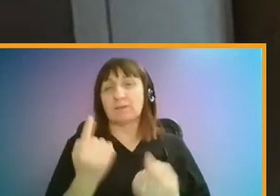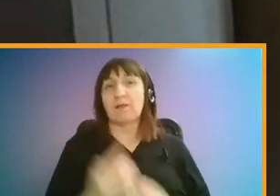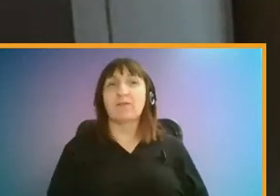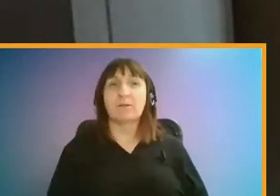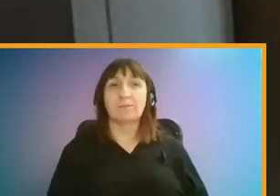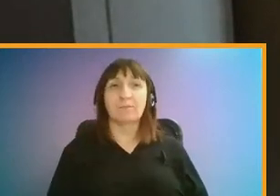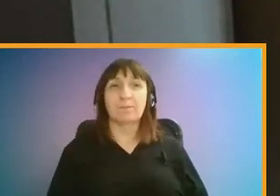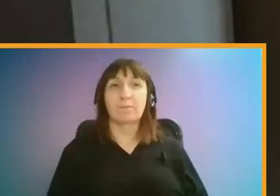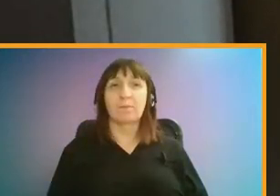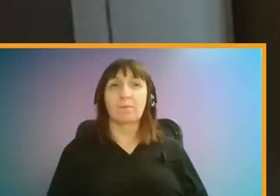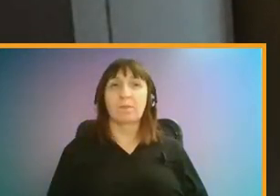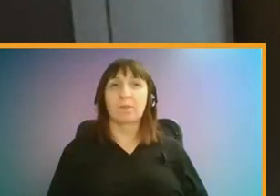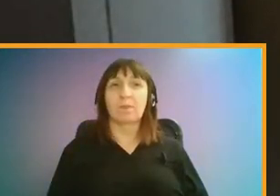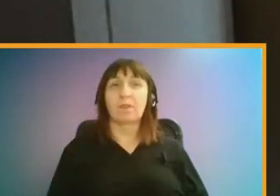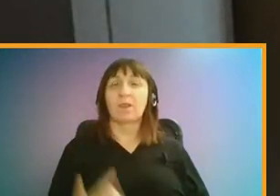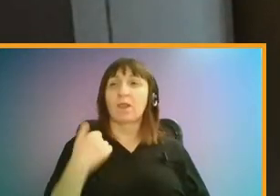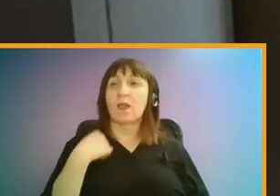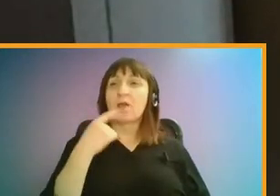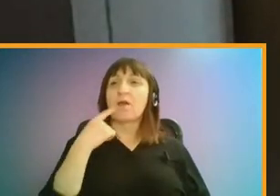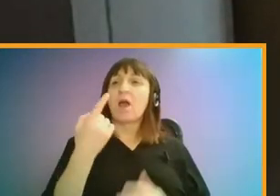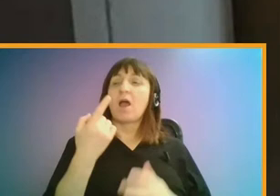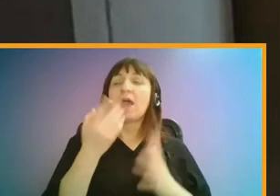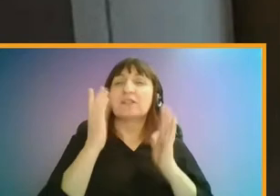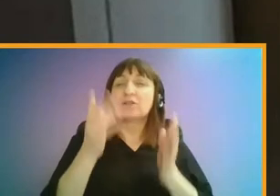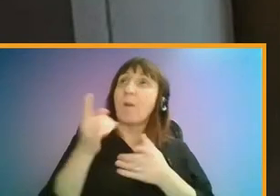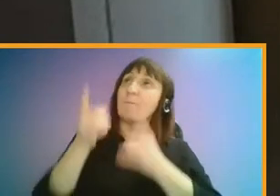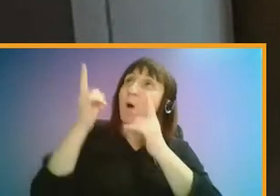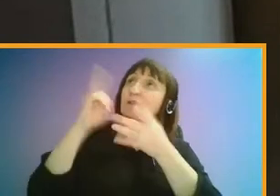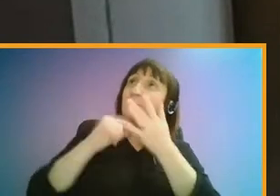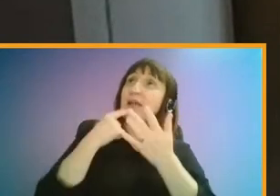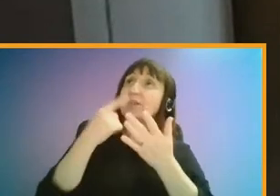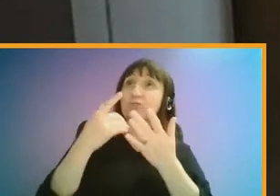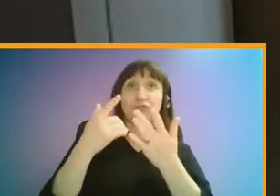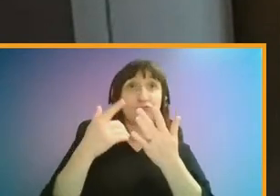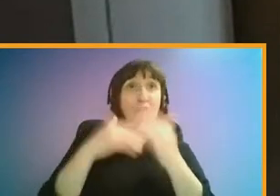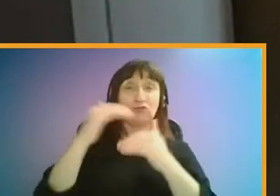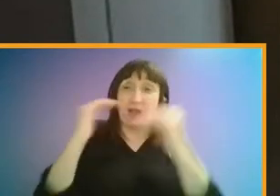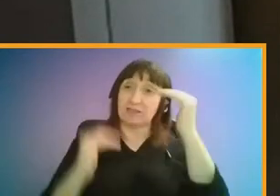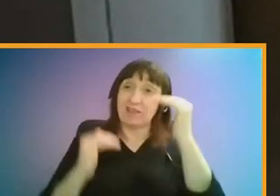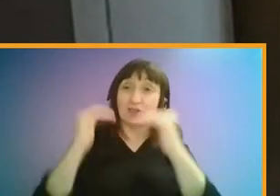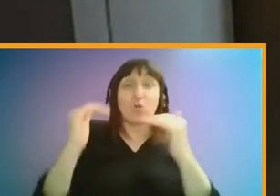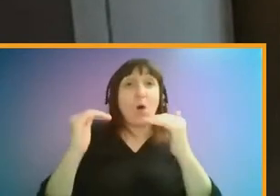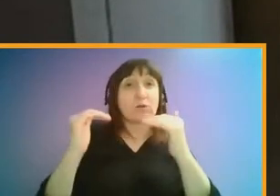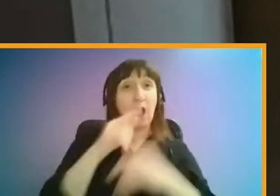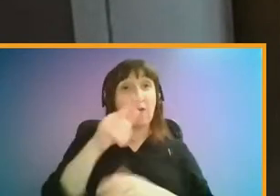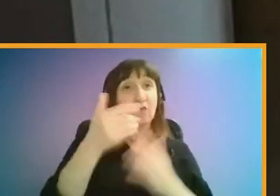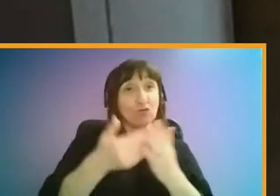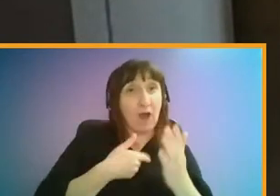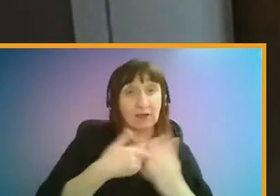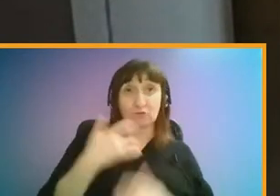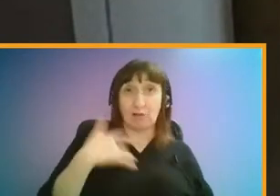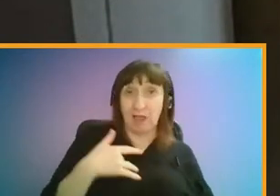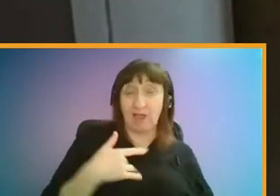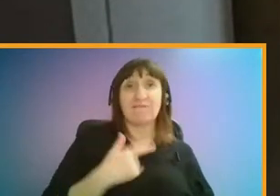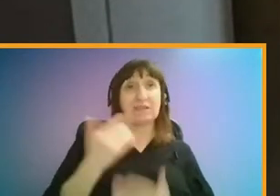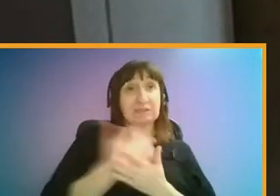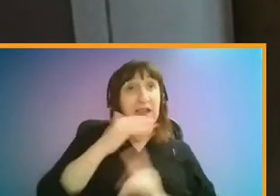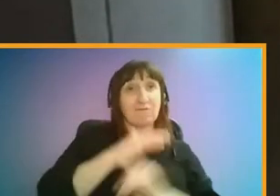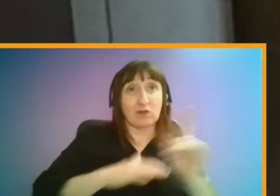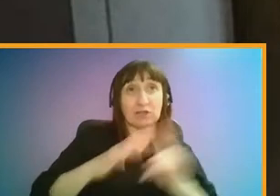It is essential that policymakers address these huge inequities so everyone has an equal opportunity to live and travel in safe conditions.